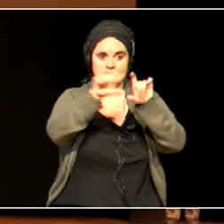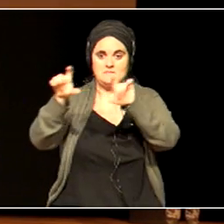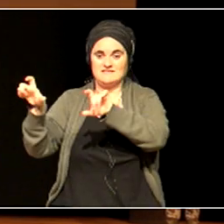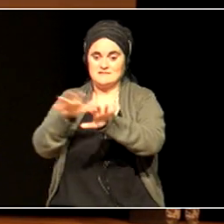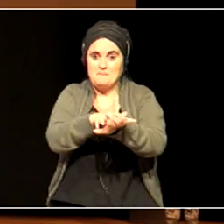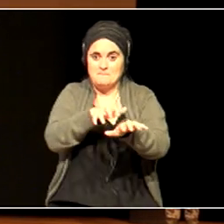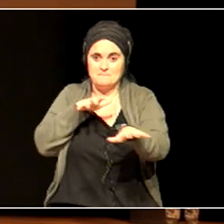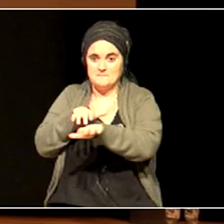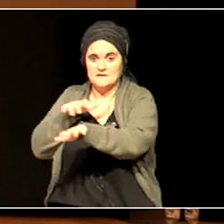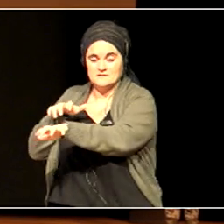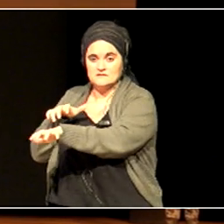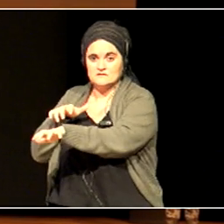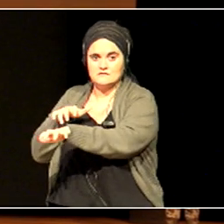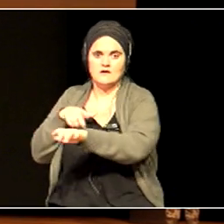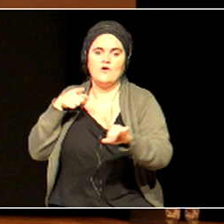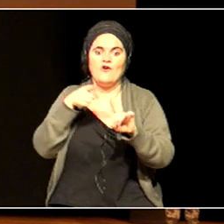targets.